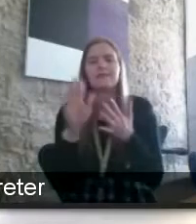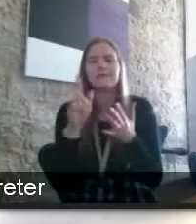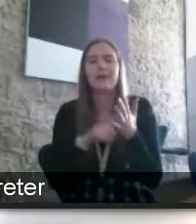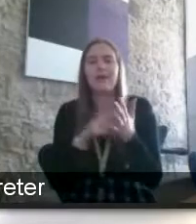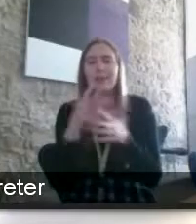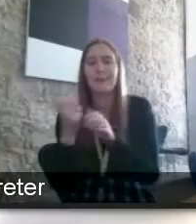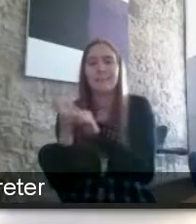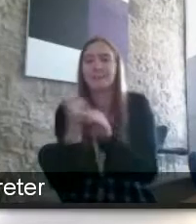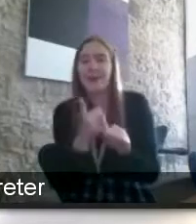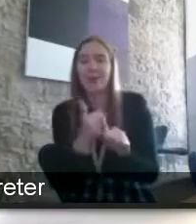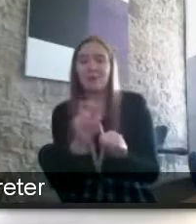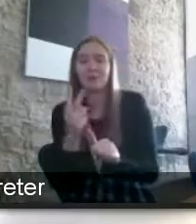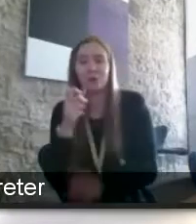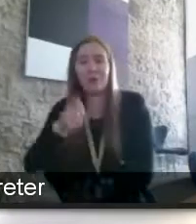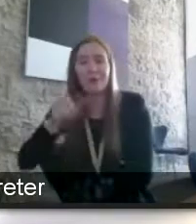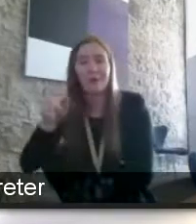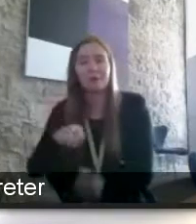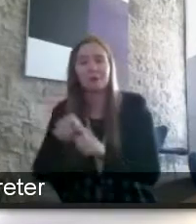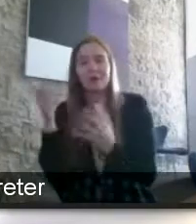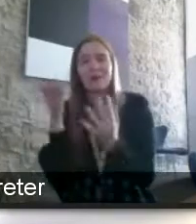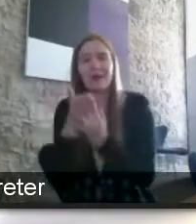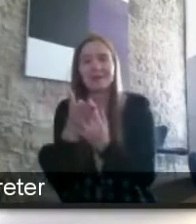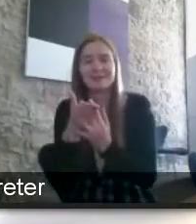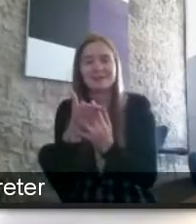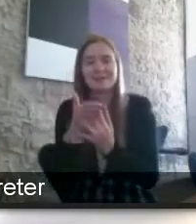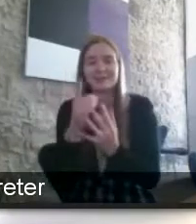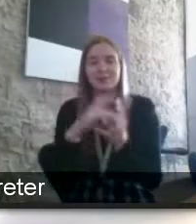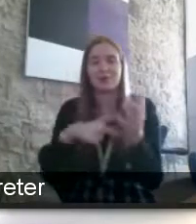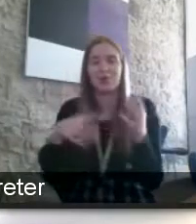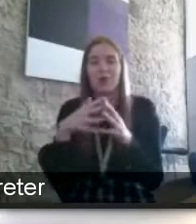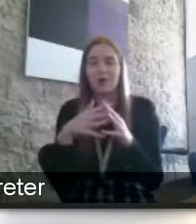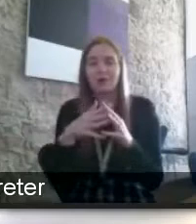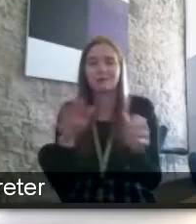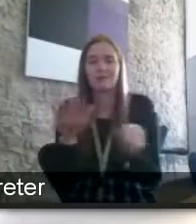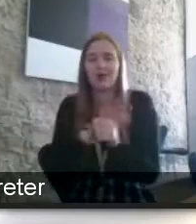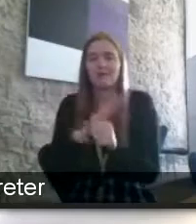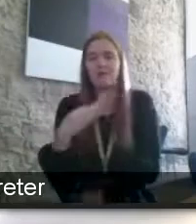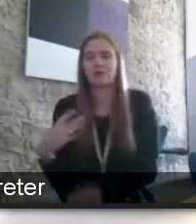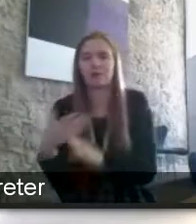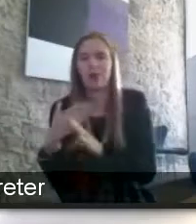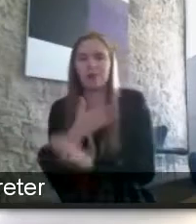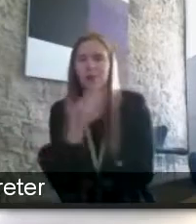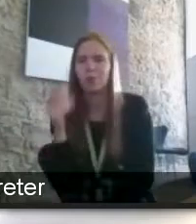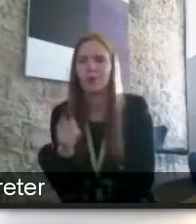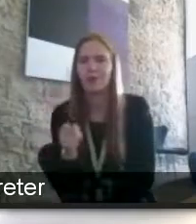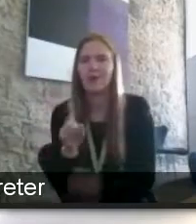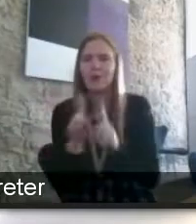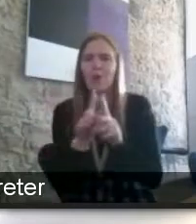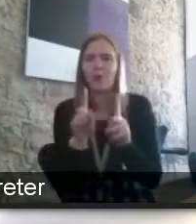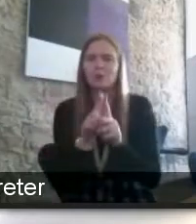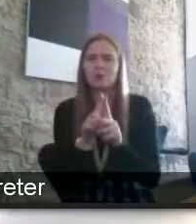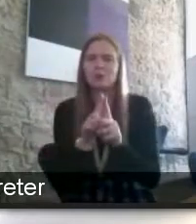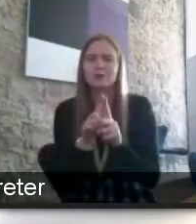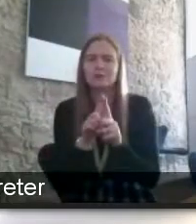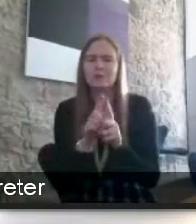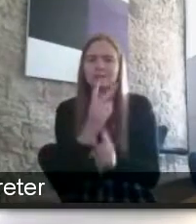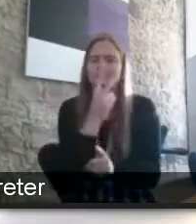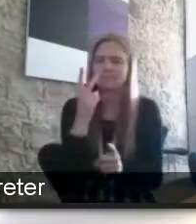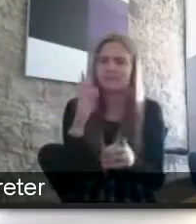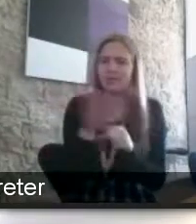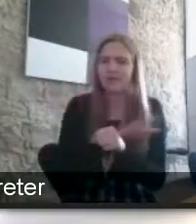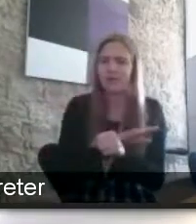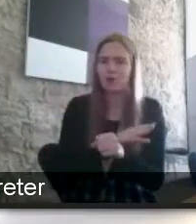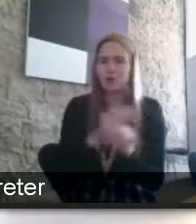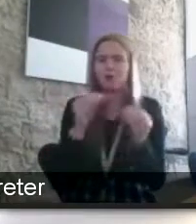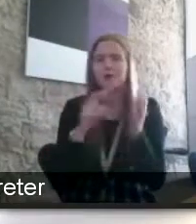you know two people who are trying to access to work it doesn't cover uh voluntary work and it doesn't cover obviously invisibly impaired people naomi